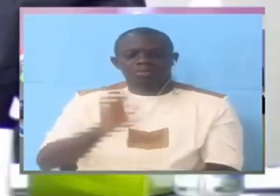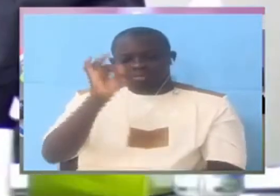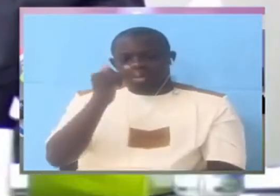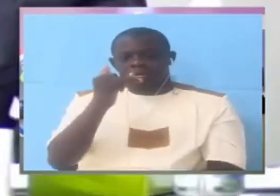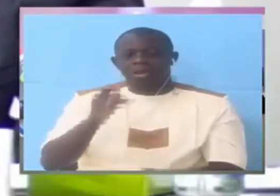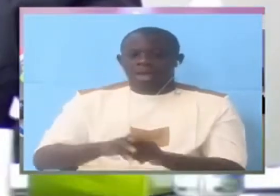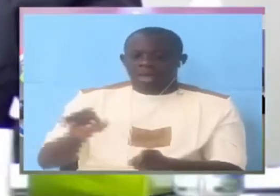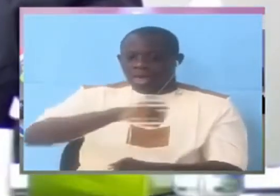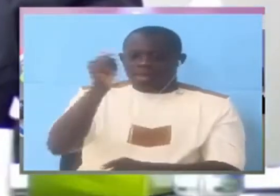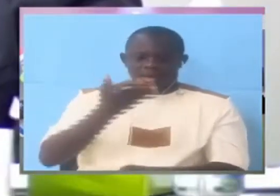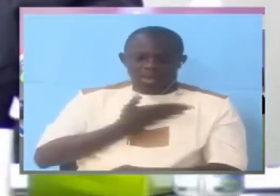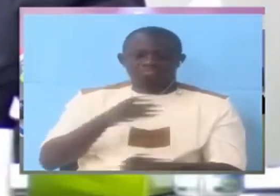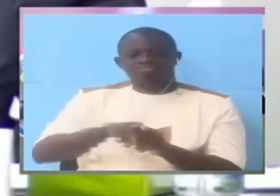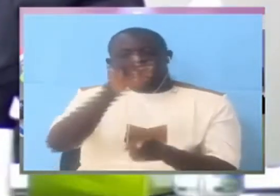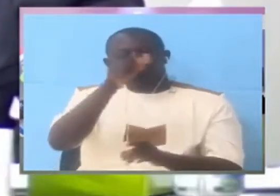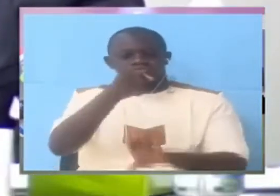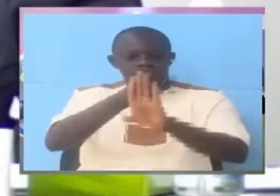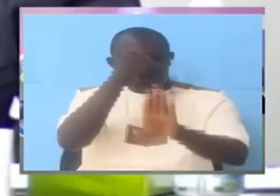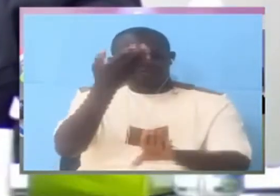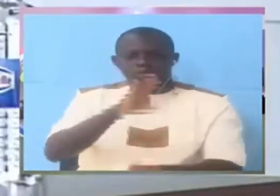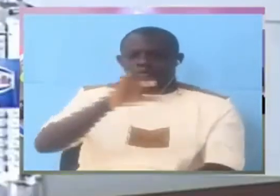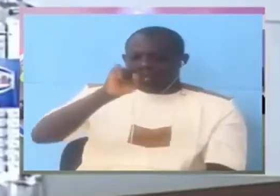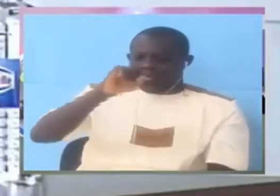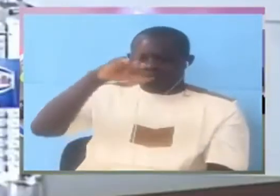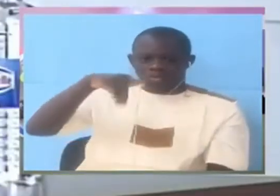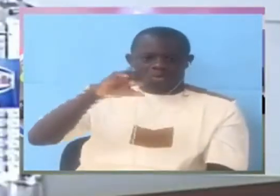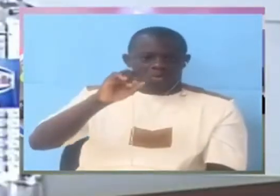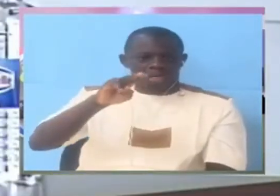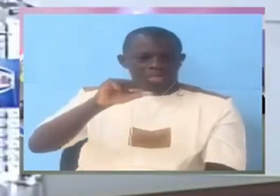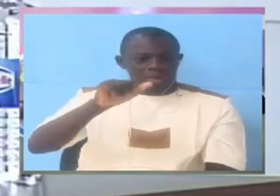You have counter-espionage for